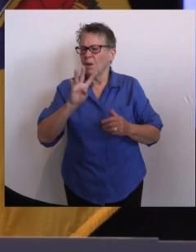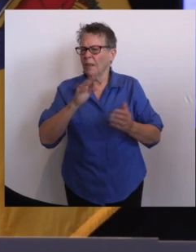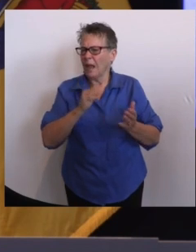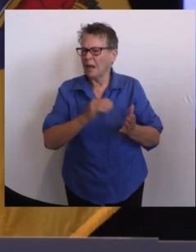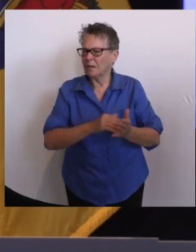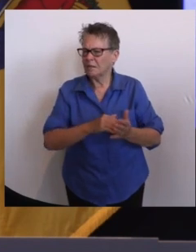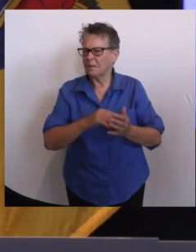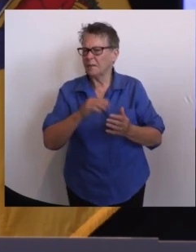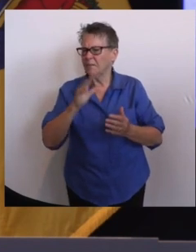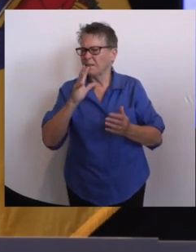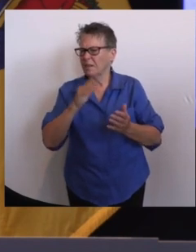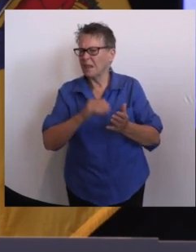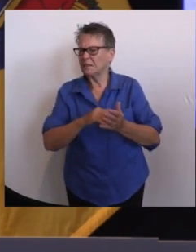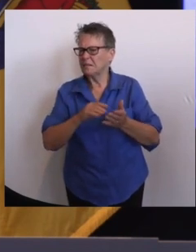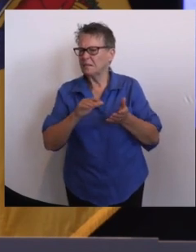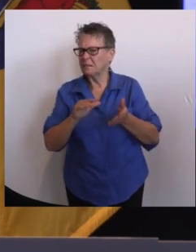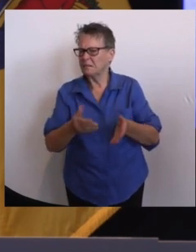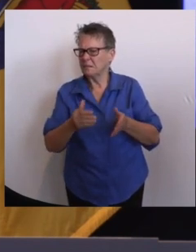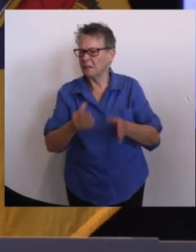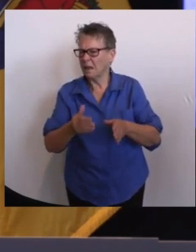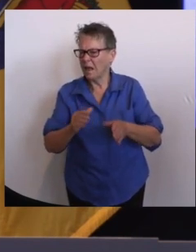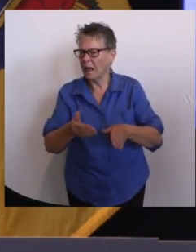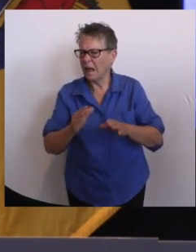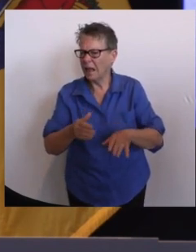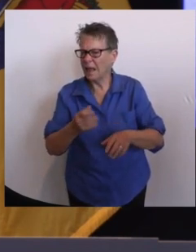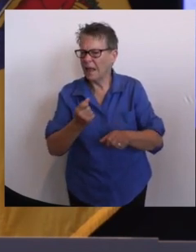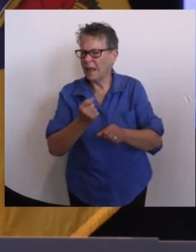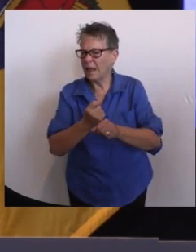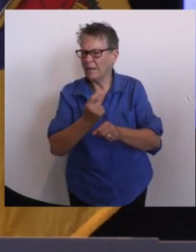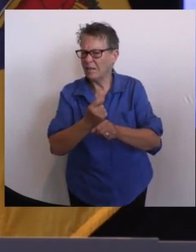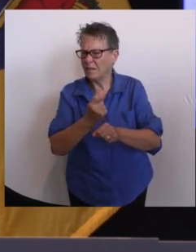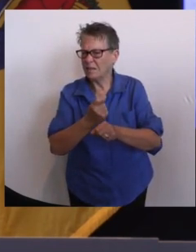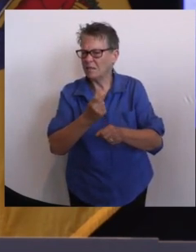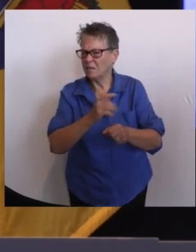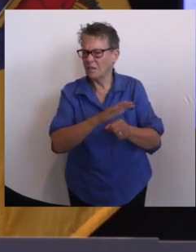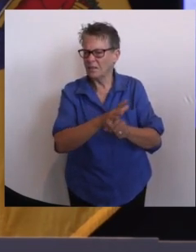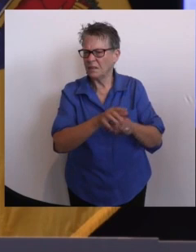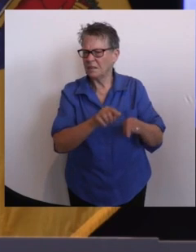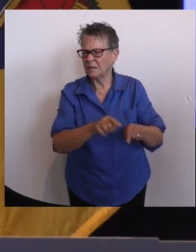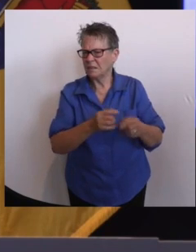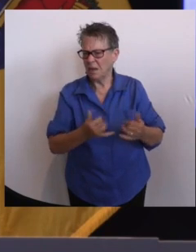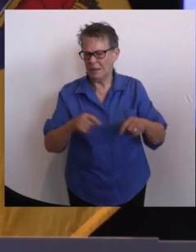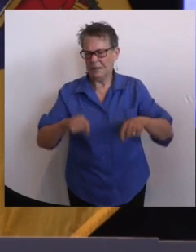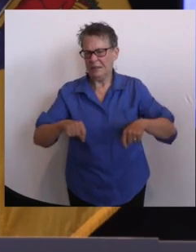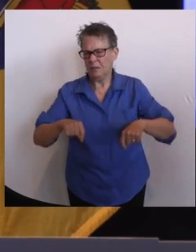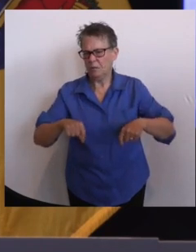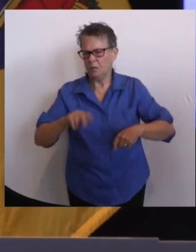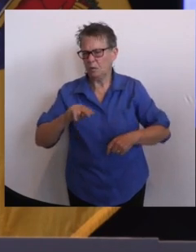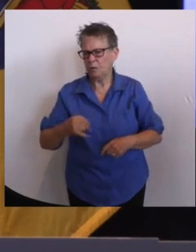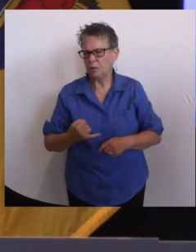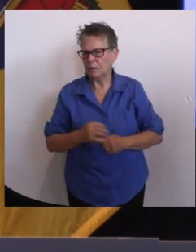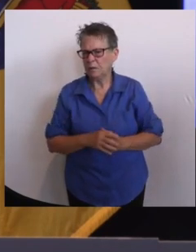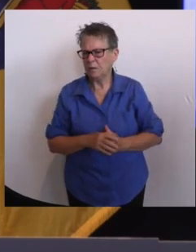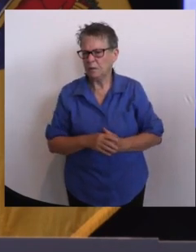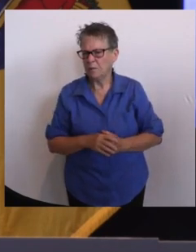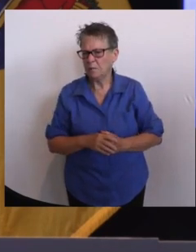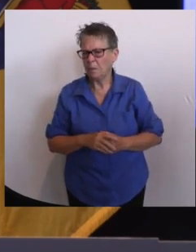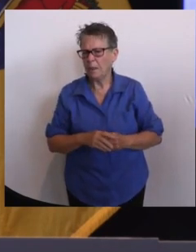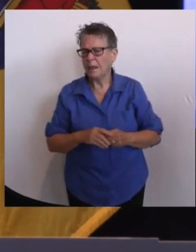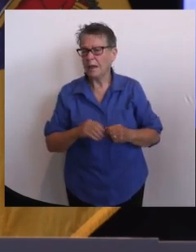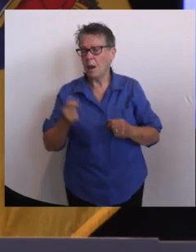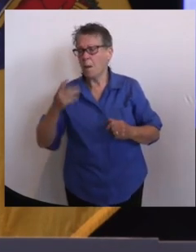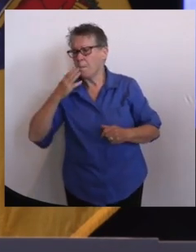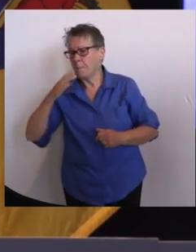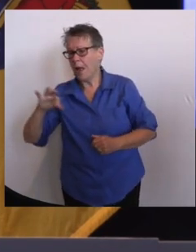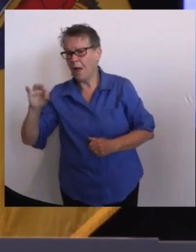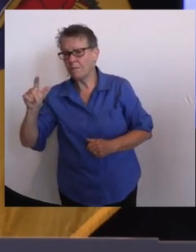when you made that statement several months ago about a bad flu season, what that looks like, it was 2,000. So that gives you a sense,